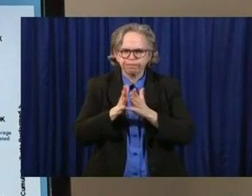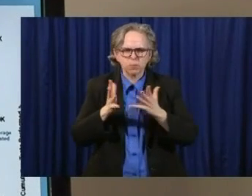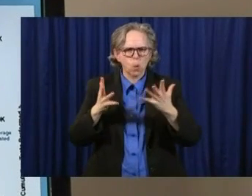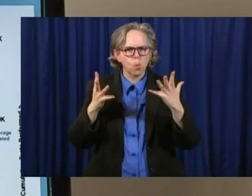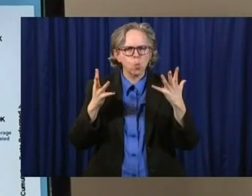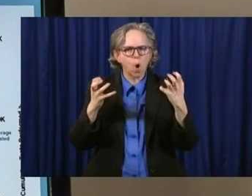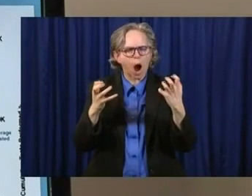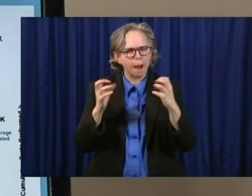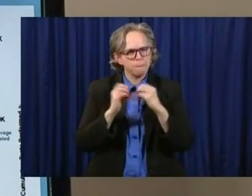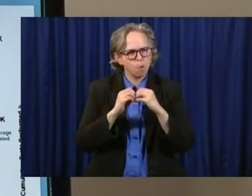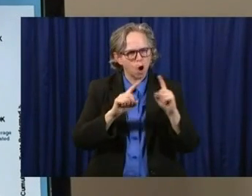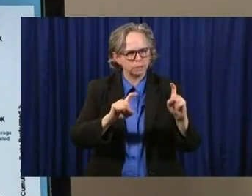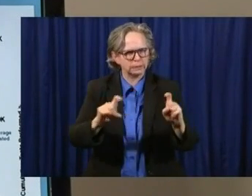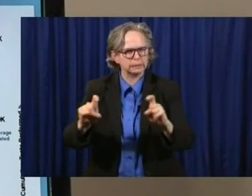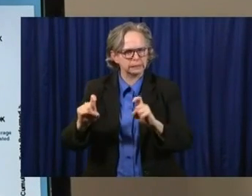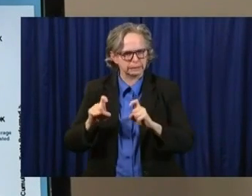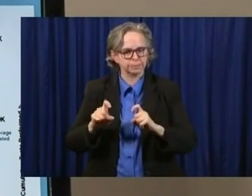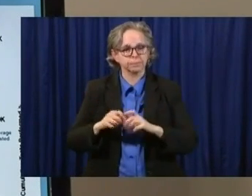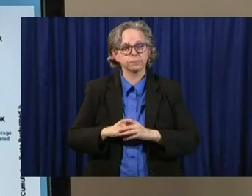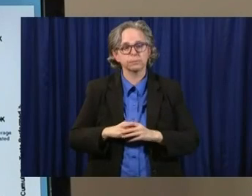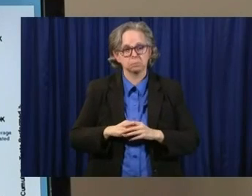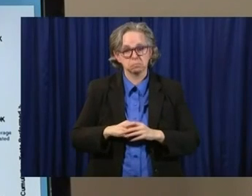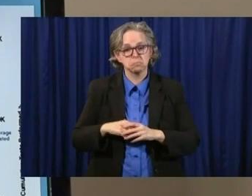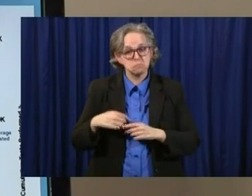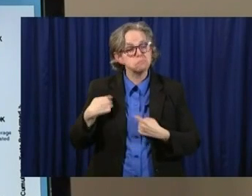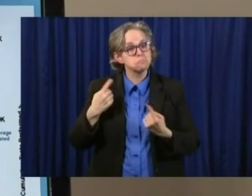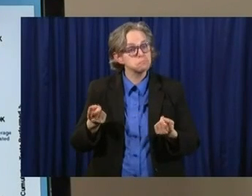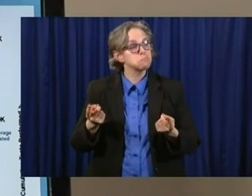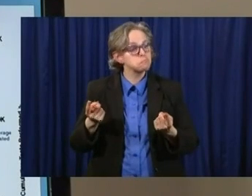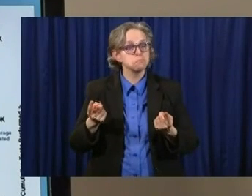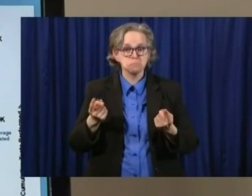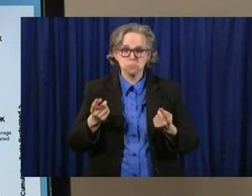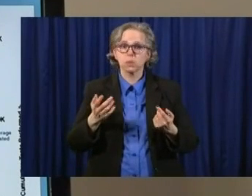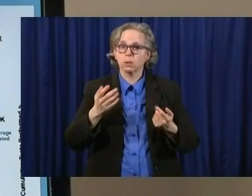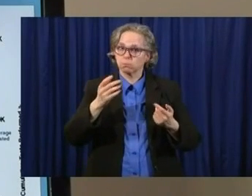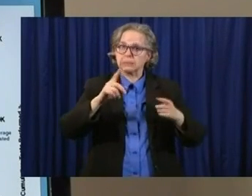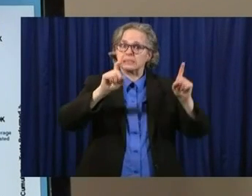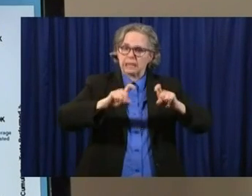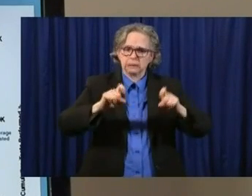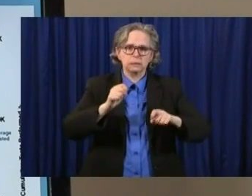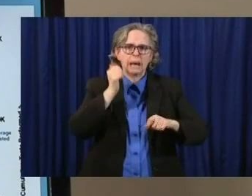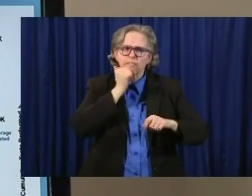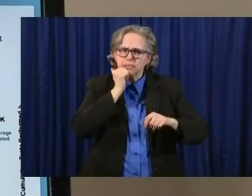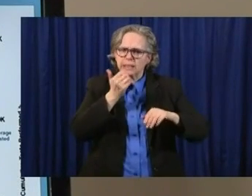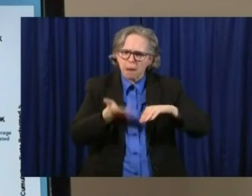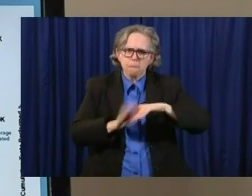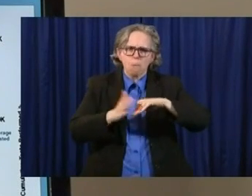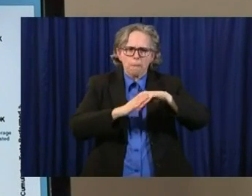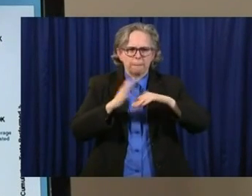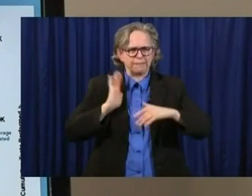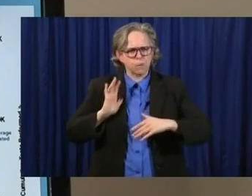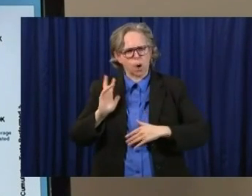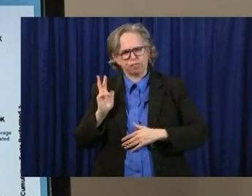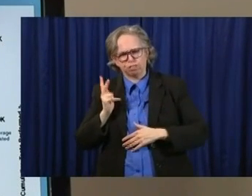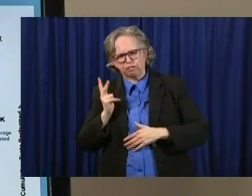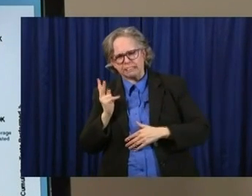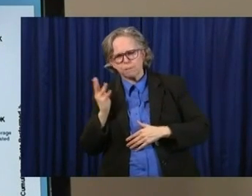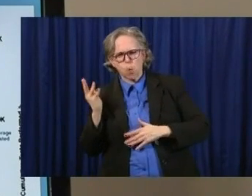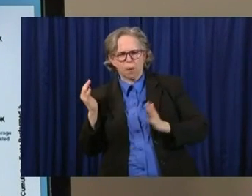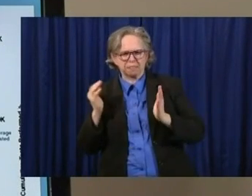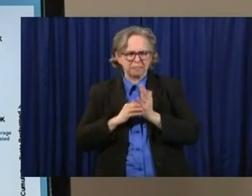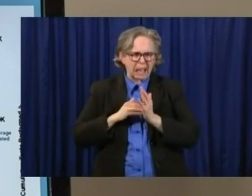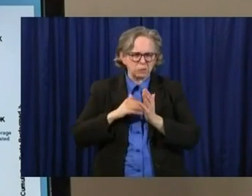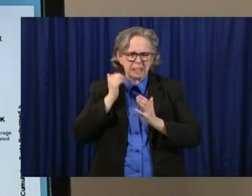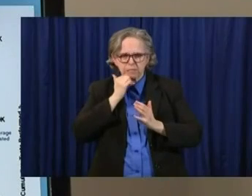have seen our daily testing go up from about 3,000 4,000 tests per day in Ohio to, at the end of last